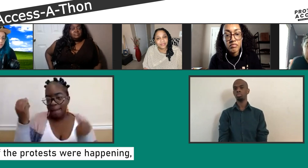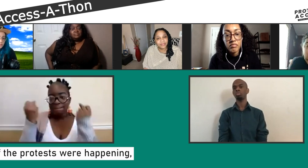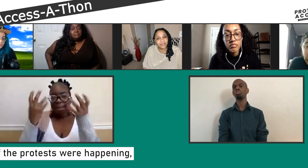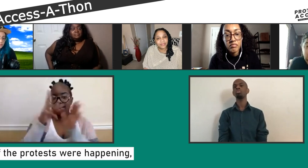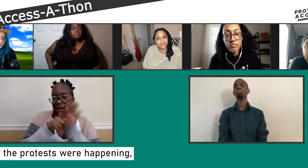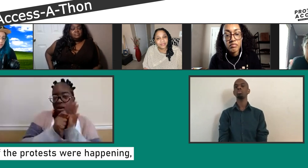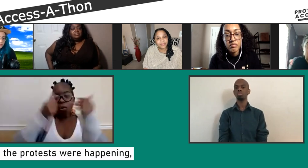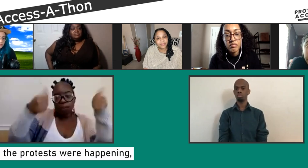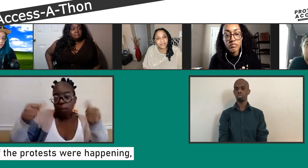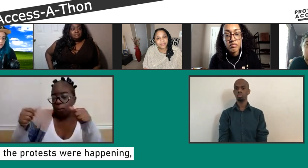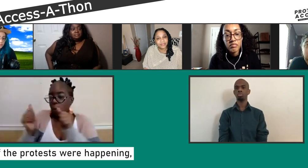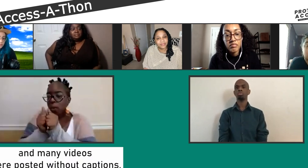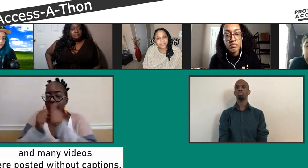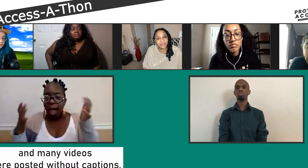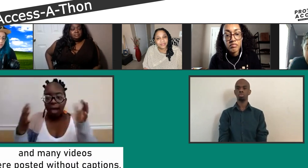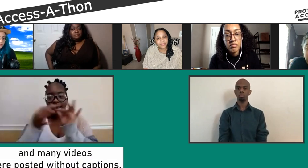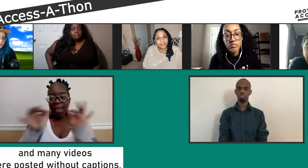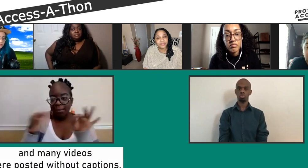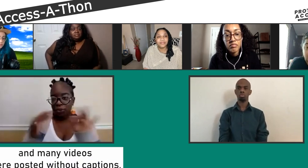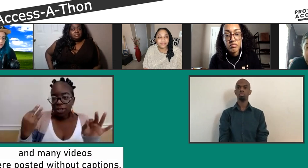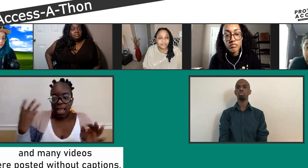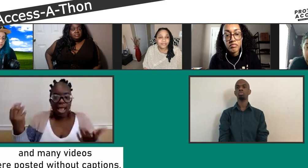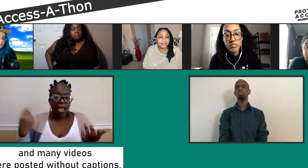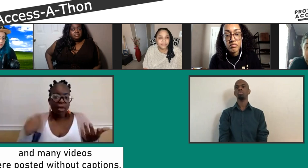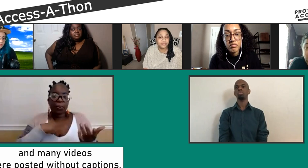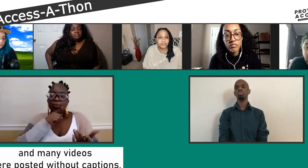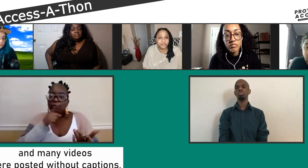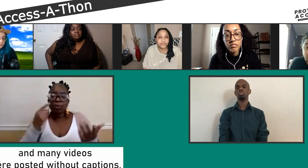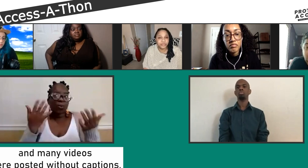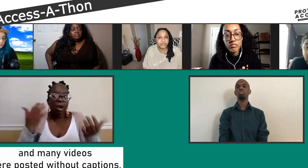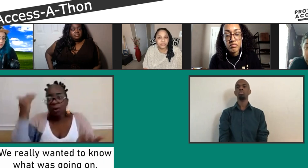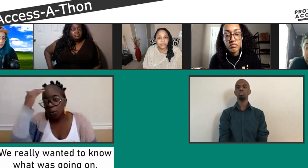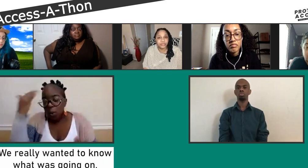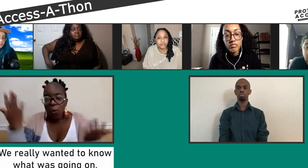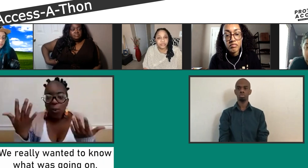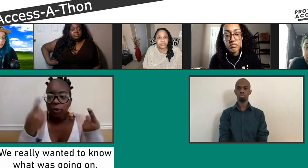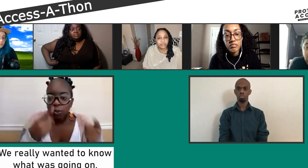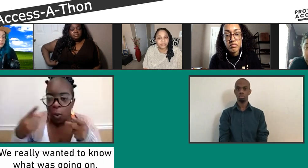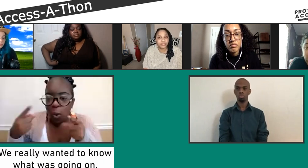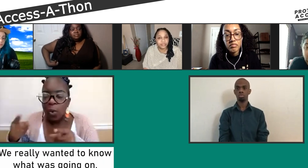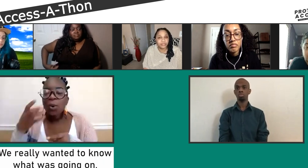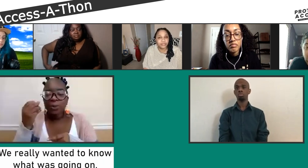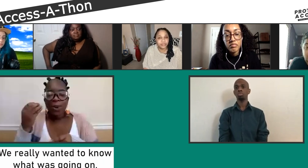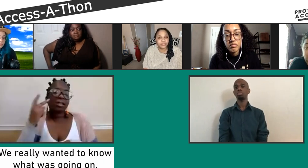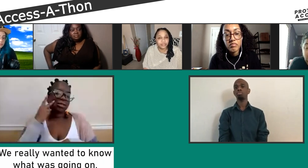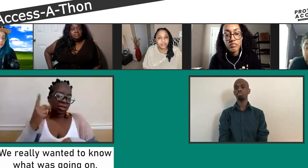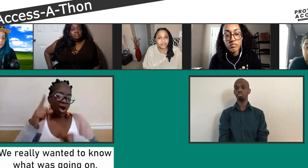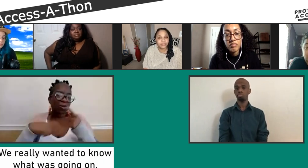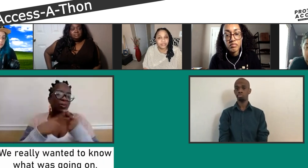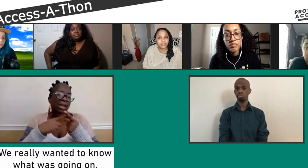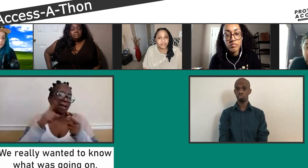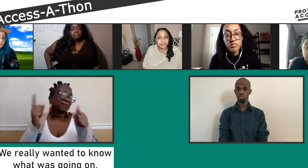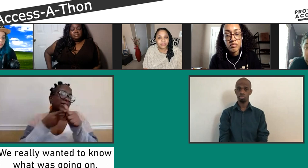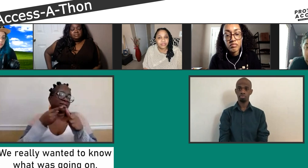summertime, a lot of the protests were going on and there weren't a lot of captions. So I didn't know what